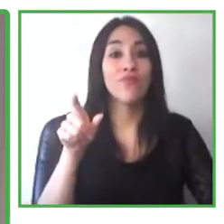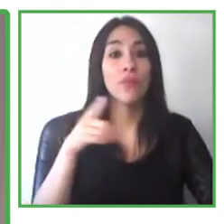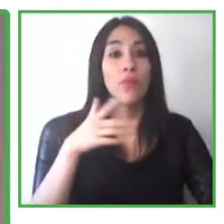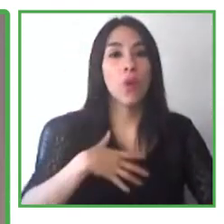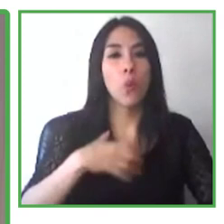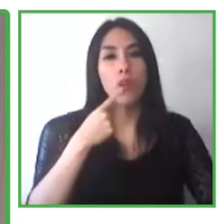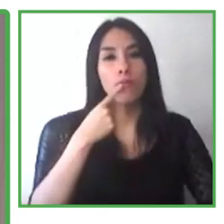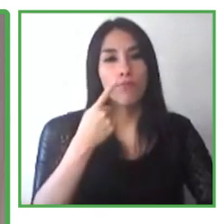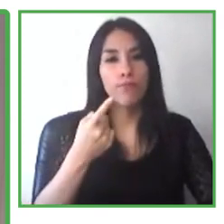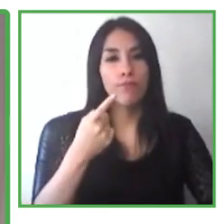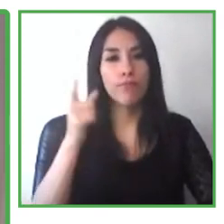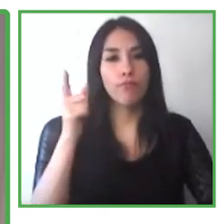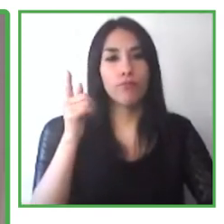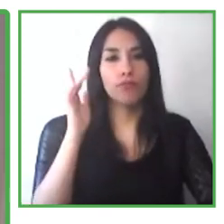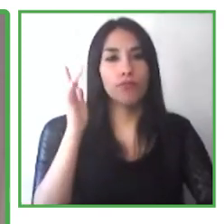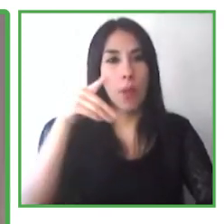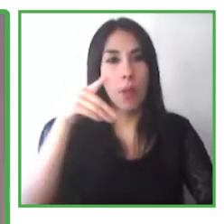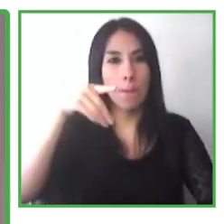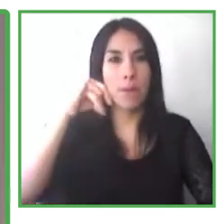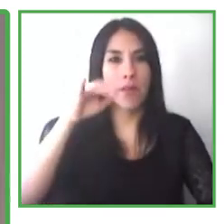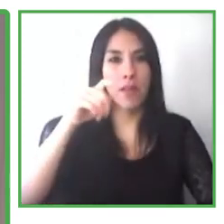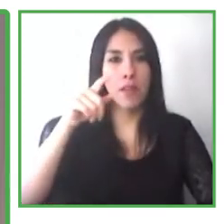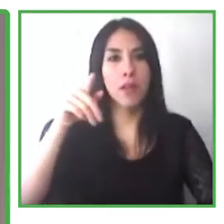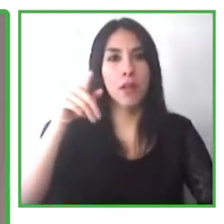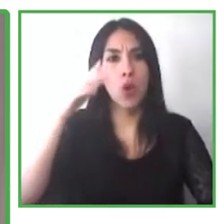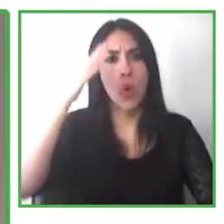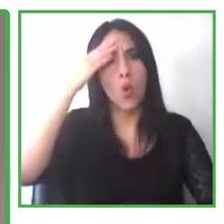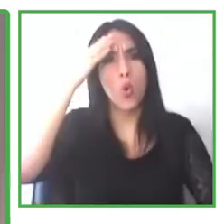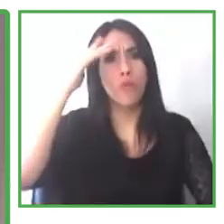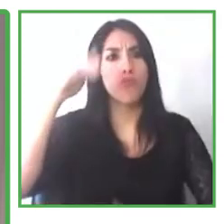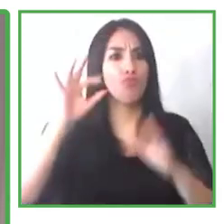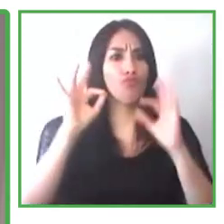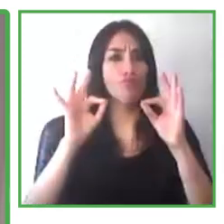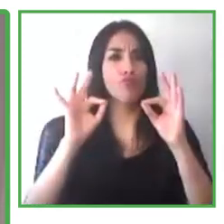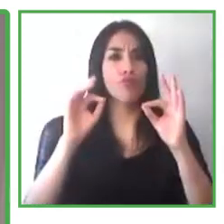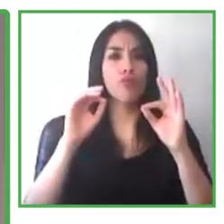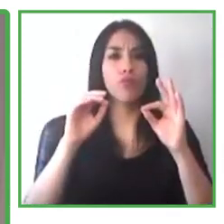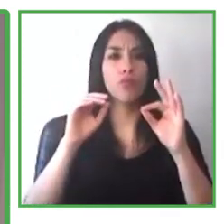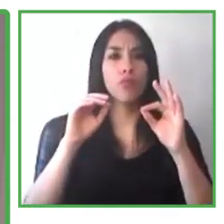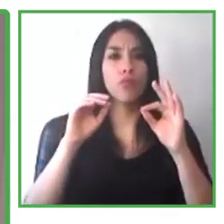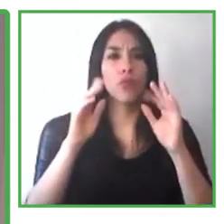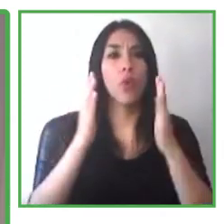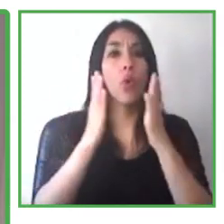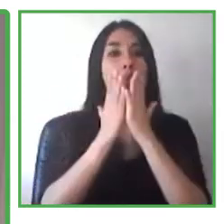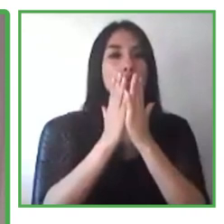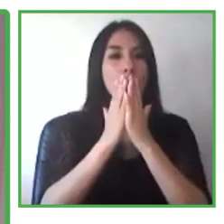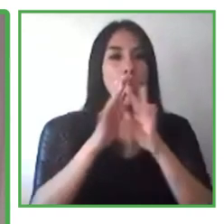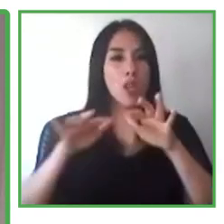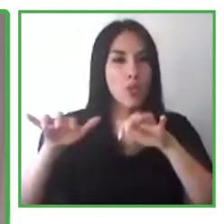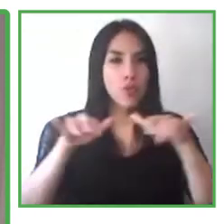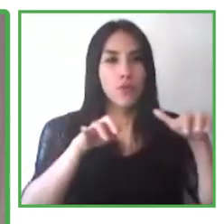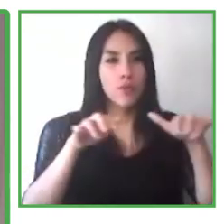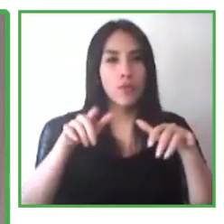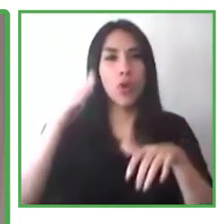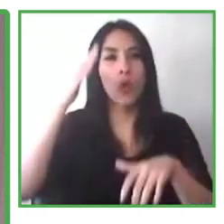computer education. She's a doctor, actually. She's done postgraduate work in democracy across